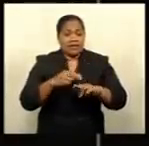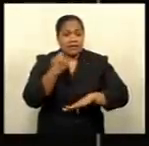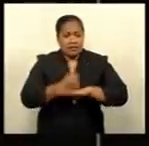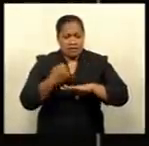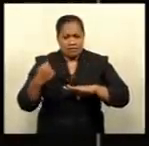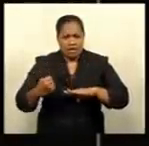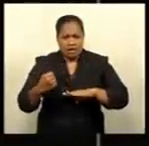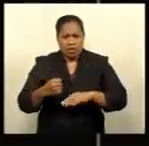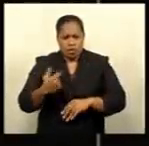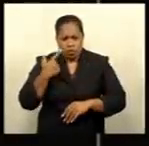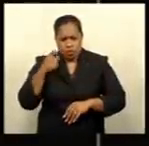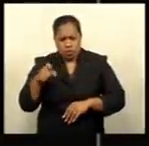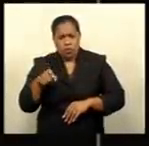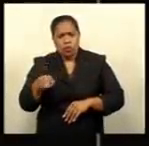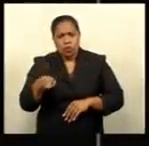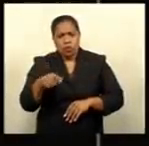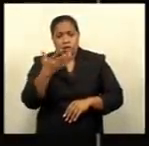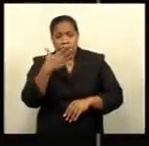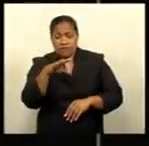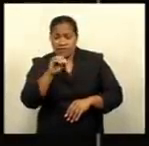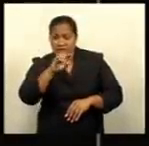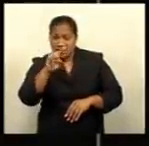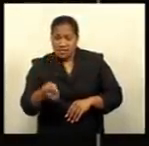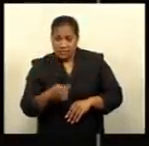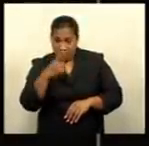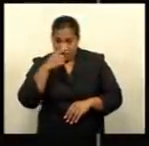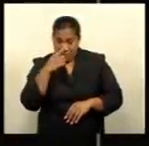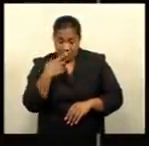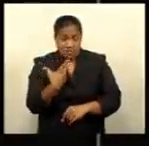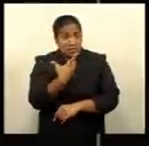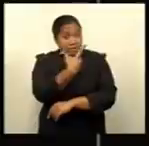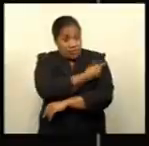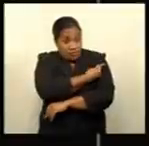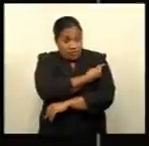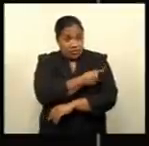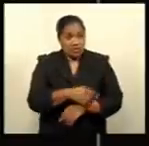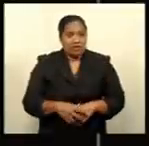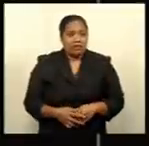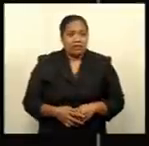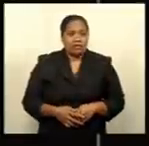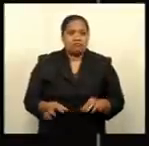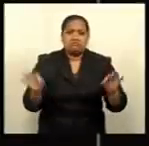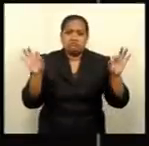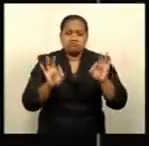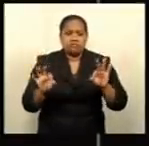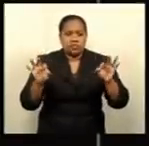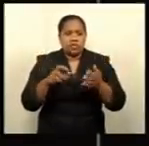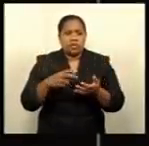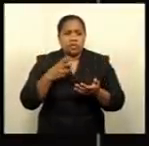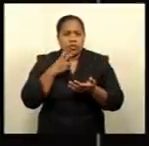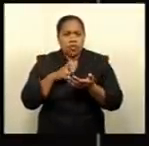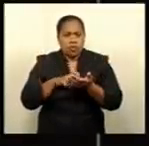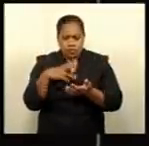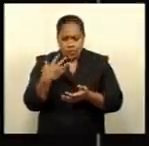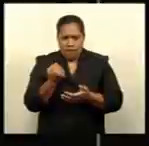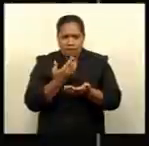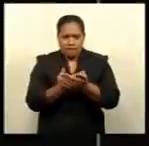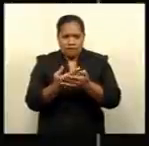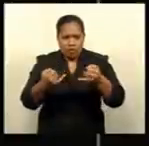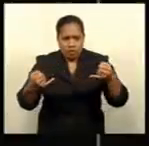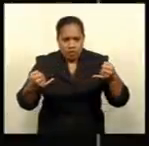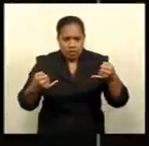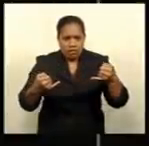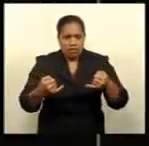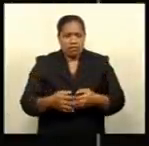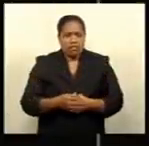over 57-thousand people who are vaccinated did not have their records synced online. Minister for Economy